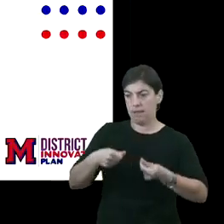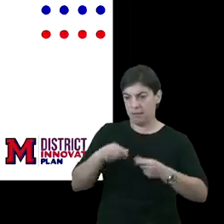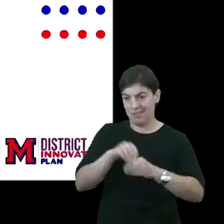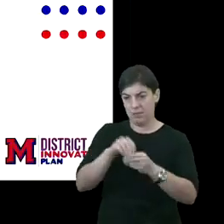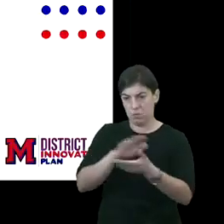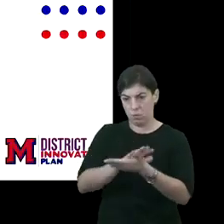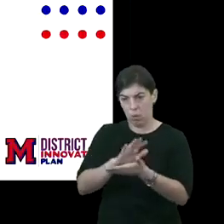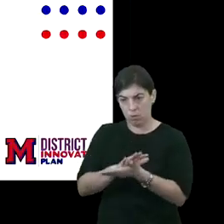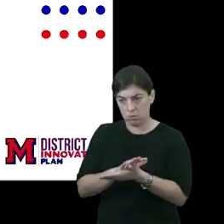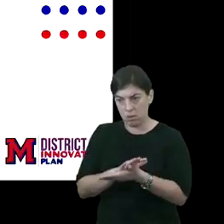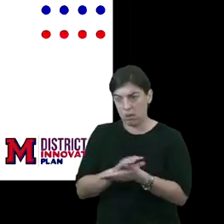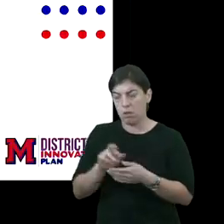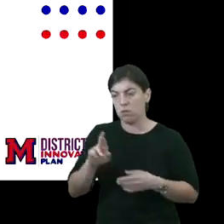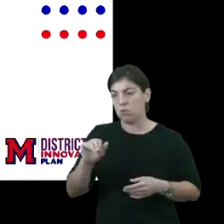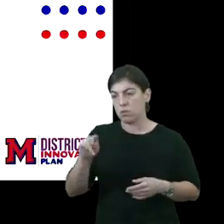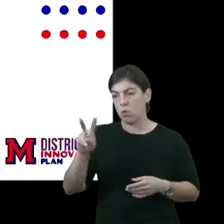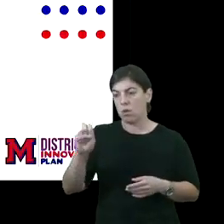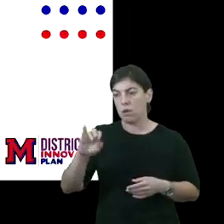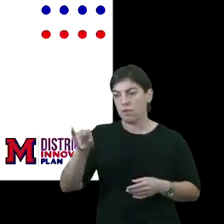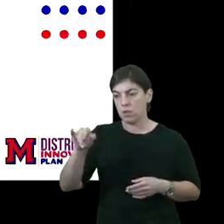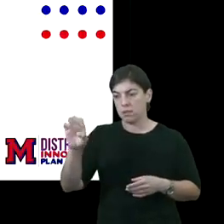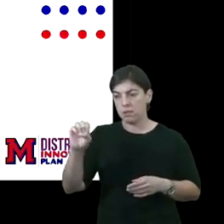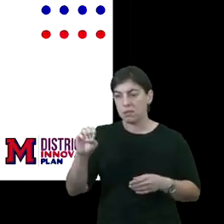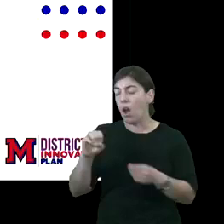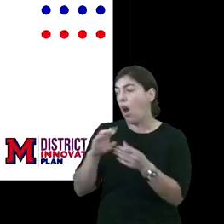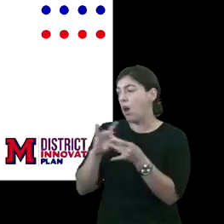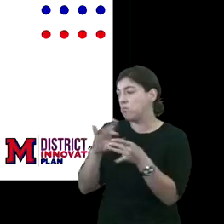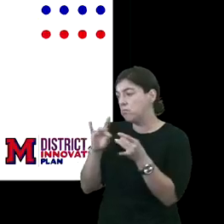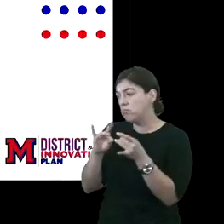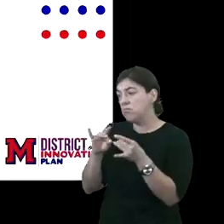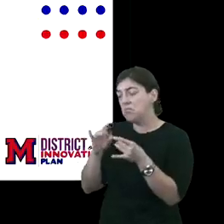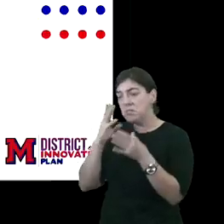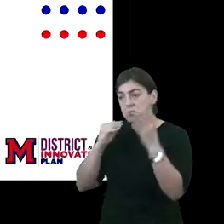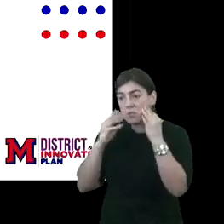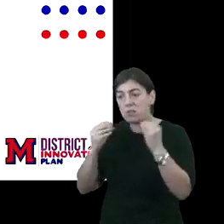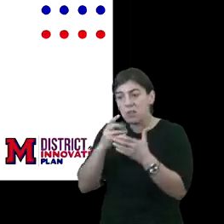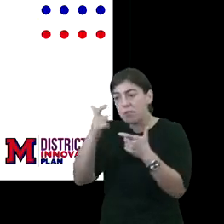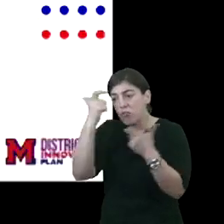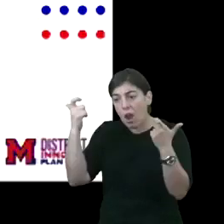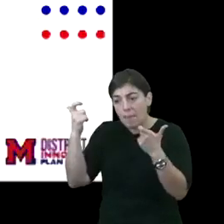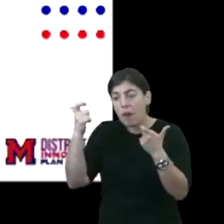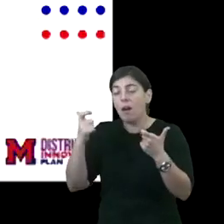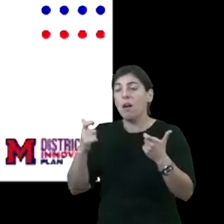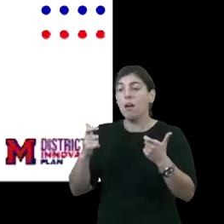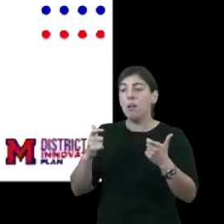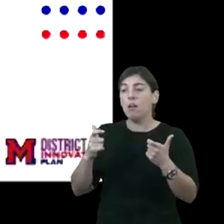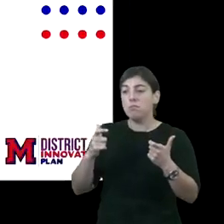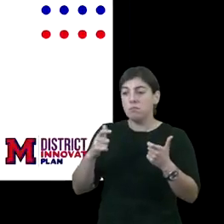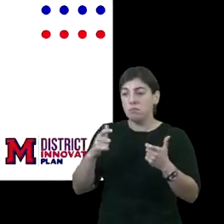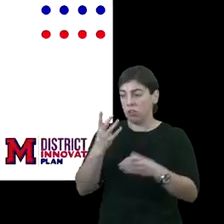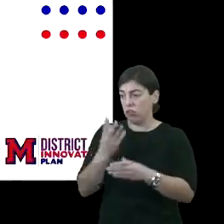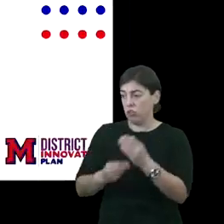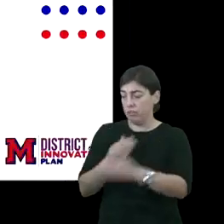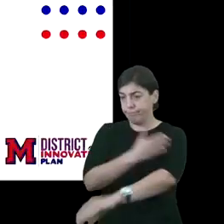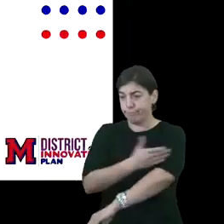Restorative justice practices. Our students have experienced a lot of trauma. They have experienced learning loss. And what are we going to do to